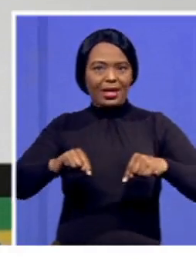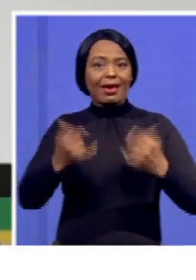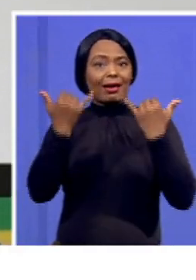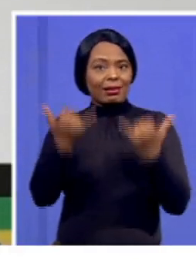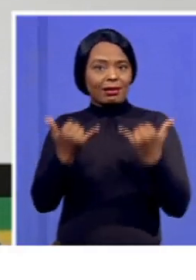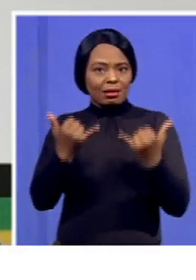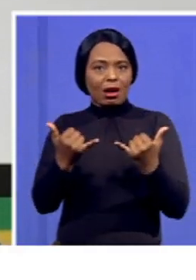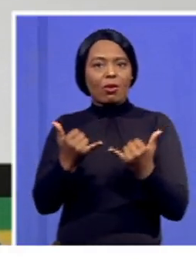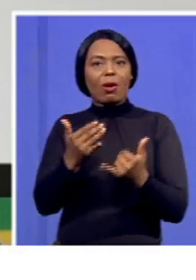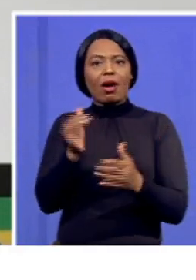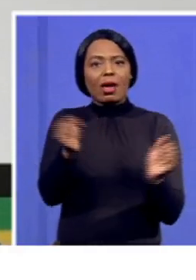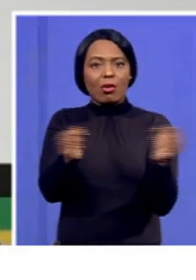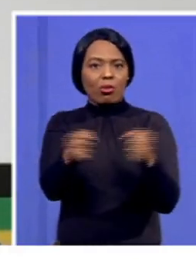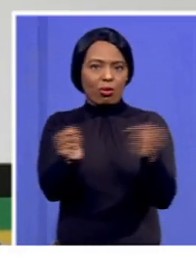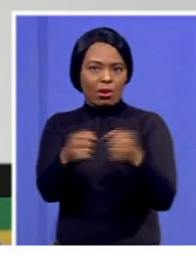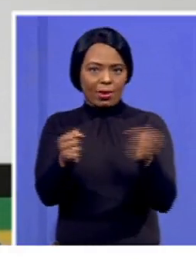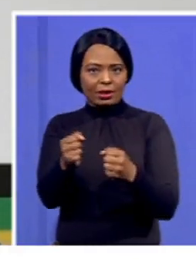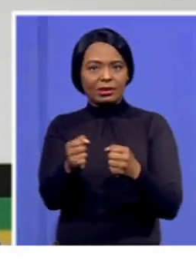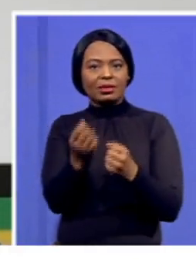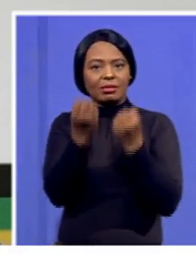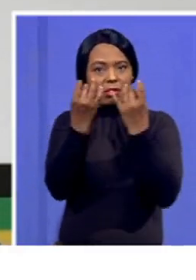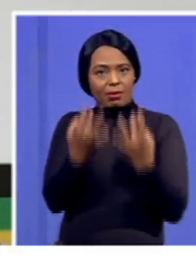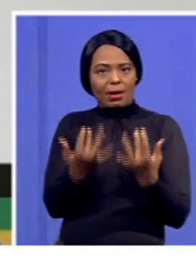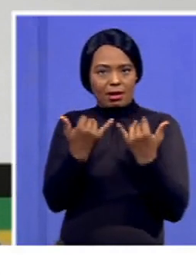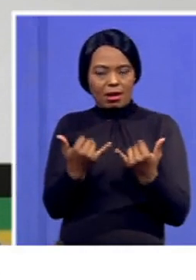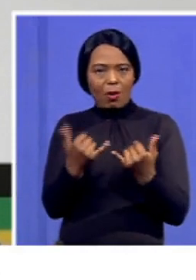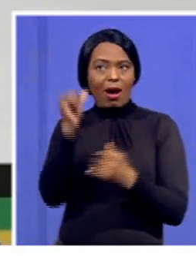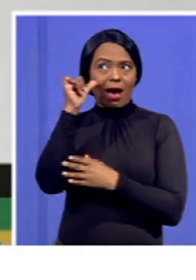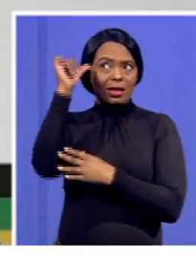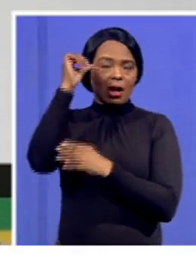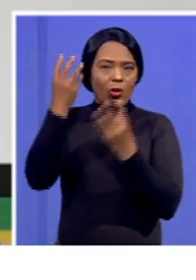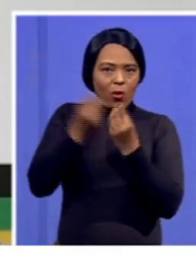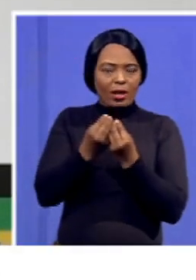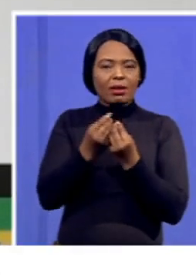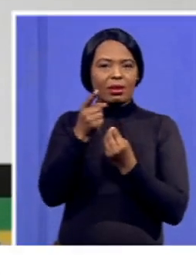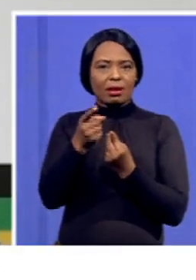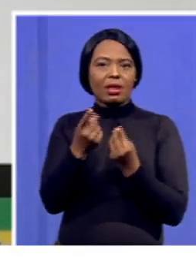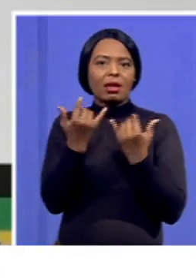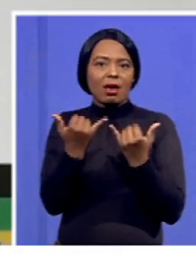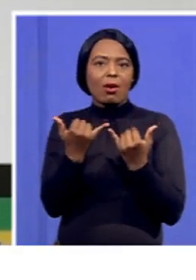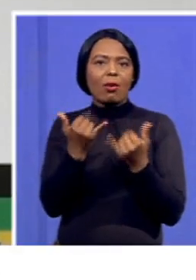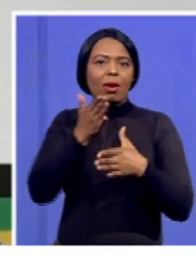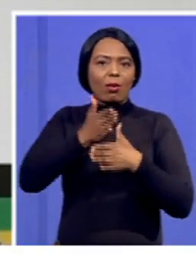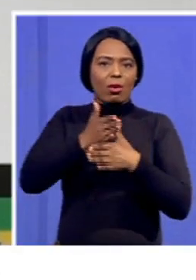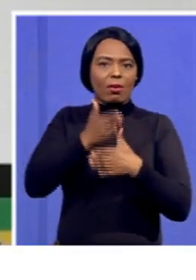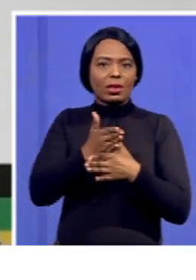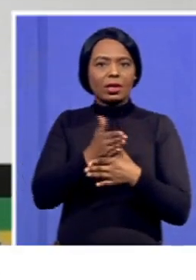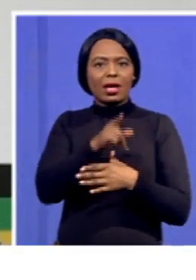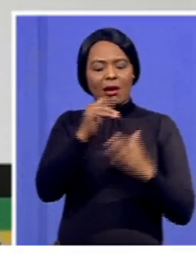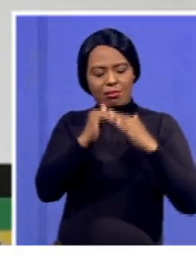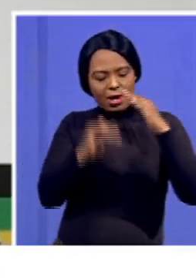ratio, the share of adults with employment. This which is sitting at under 40% in 2021.